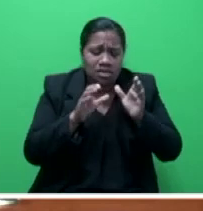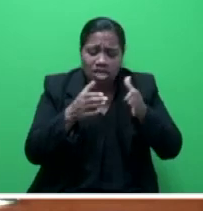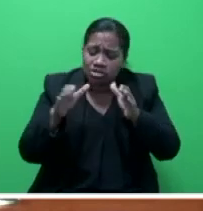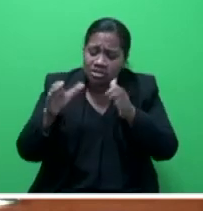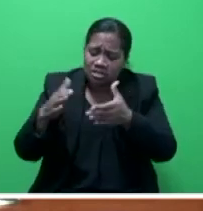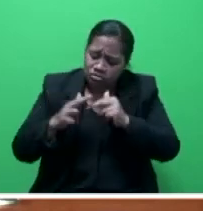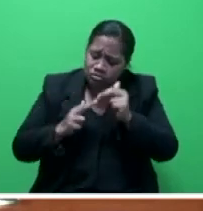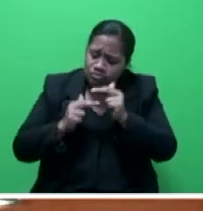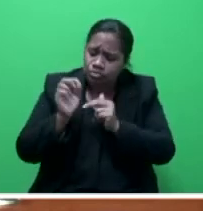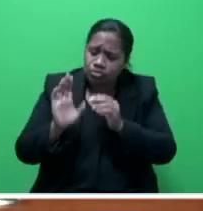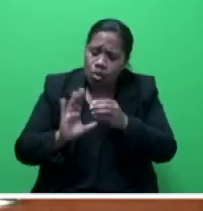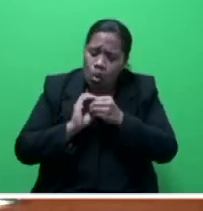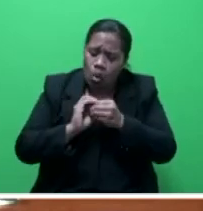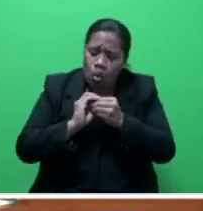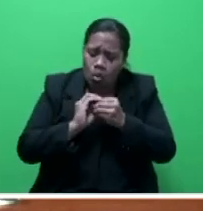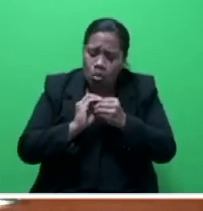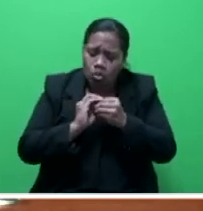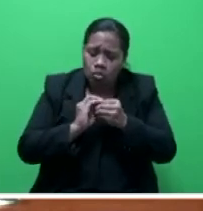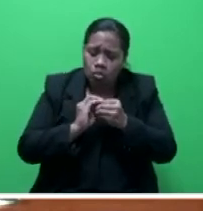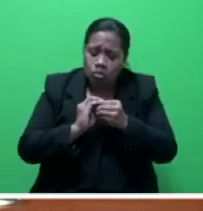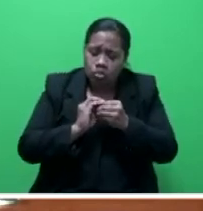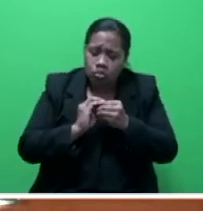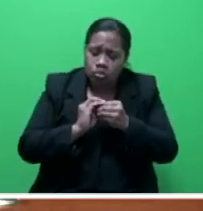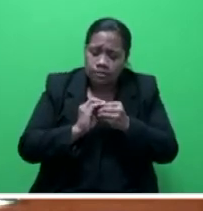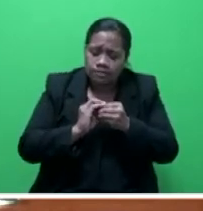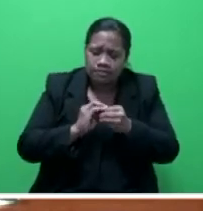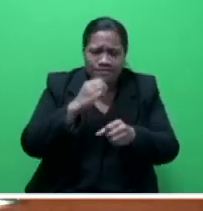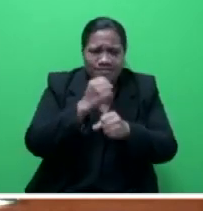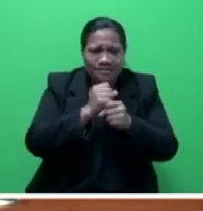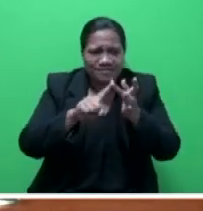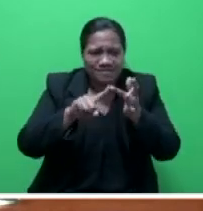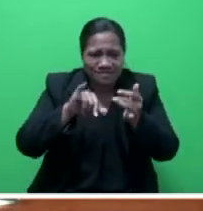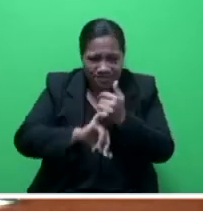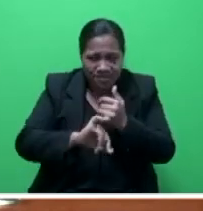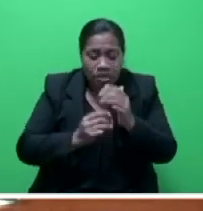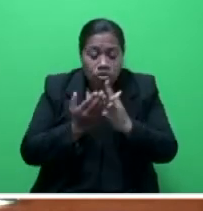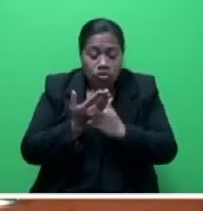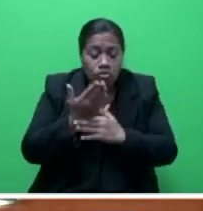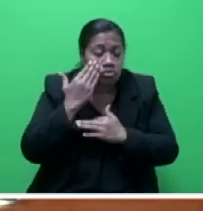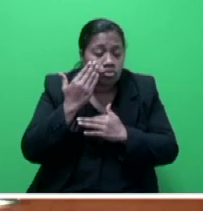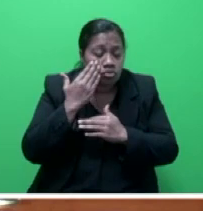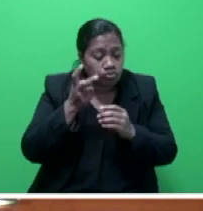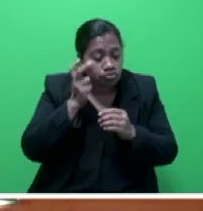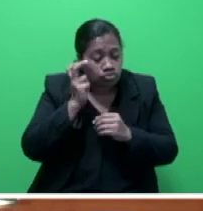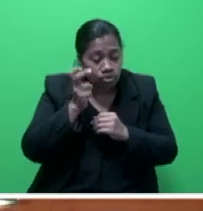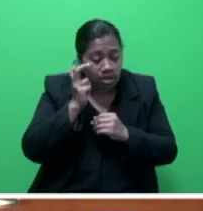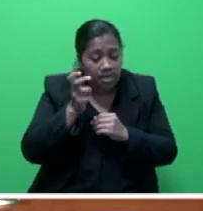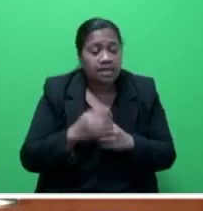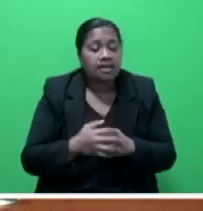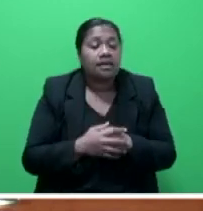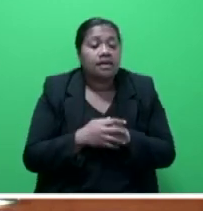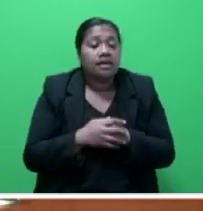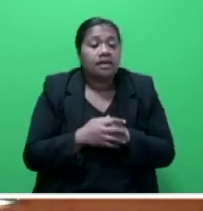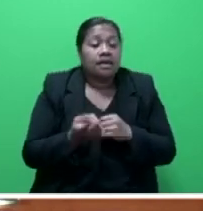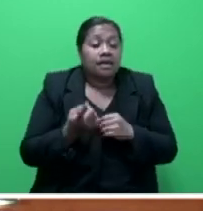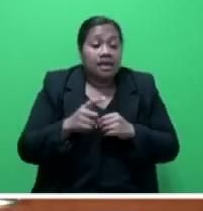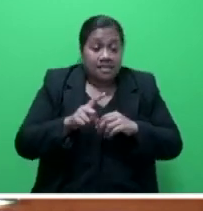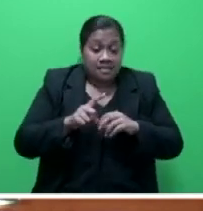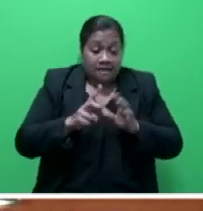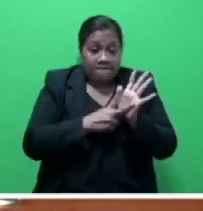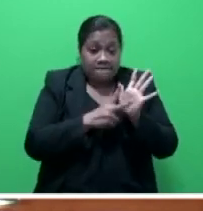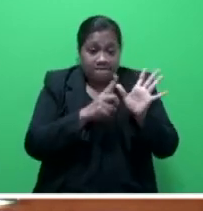geospatial information capability through awareness and training on the benefits of geospatial information and the Vanua